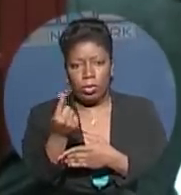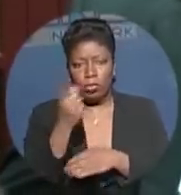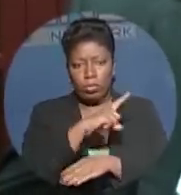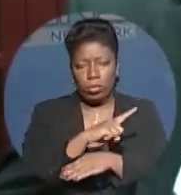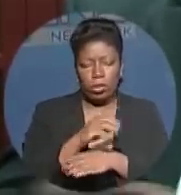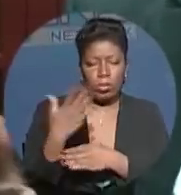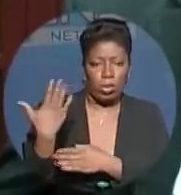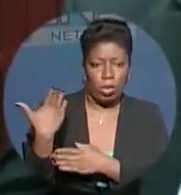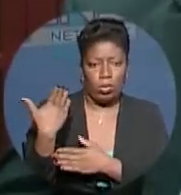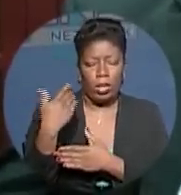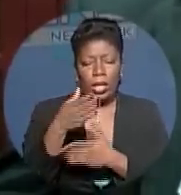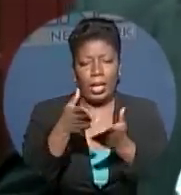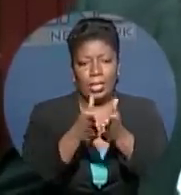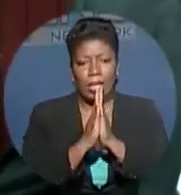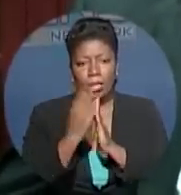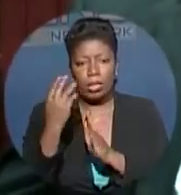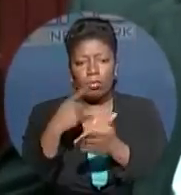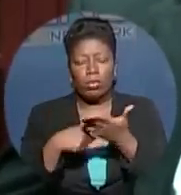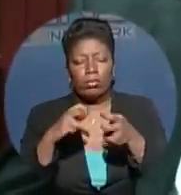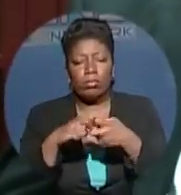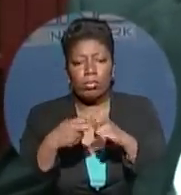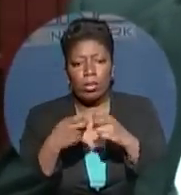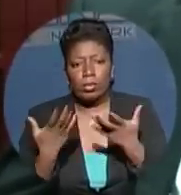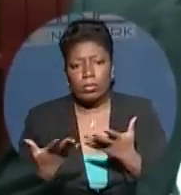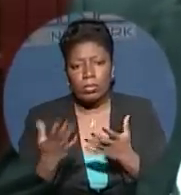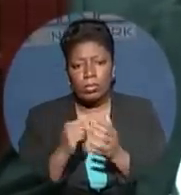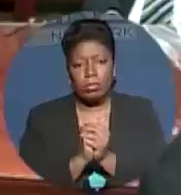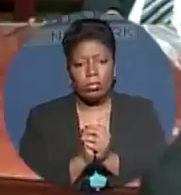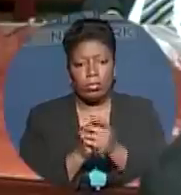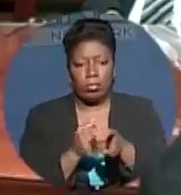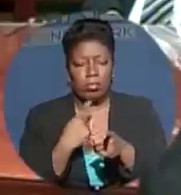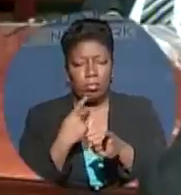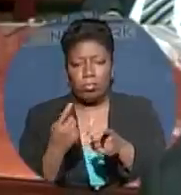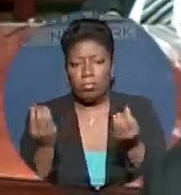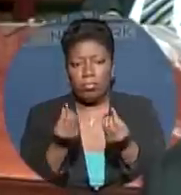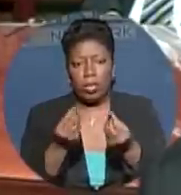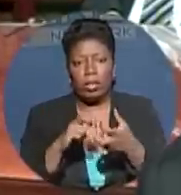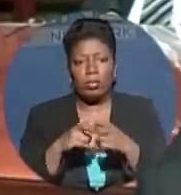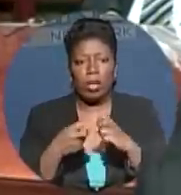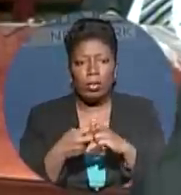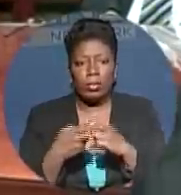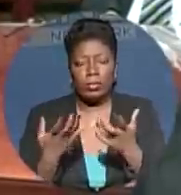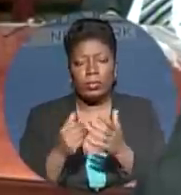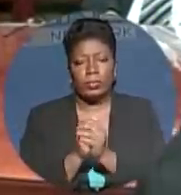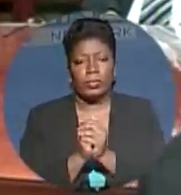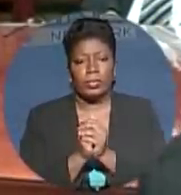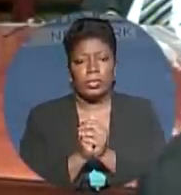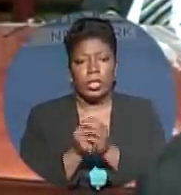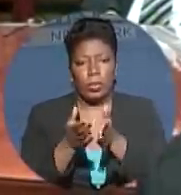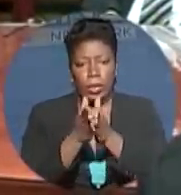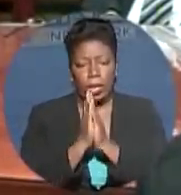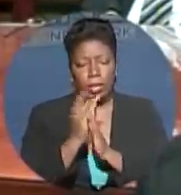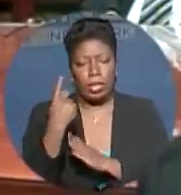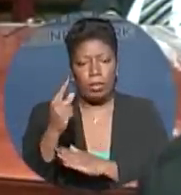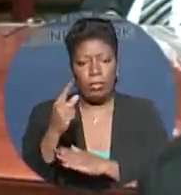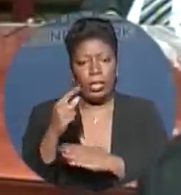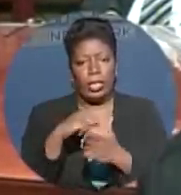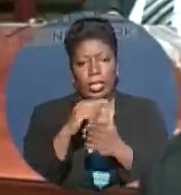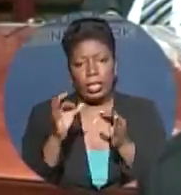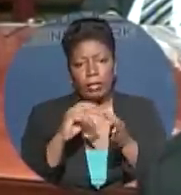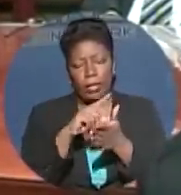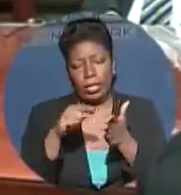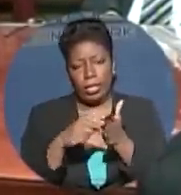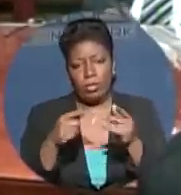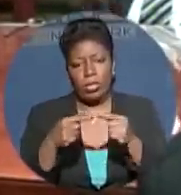what is the problem? He told me there is no problem. We asked the High Rock MP if he feels this matter will negatively affect